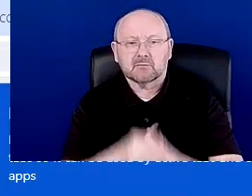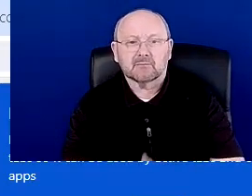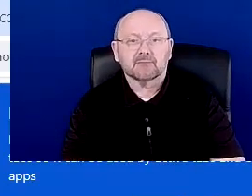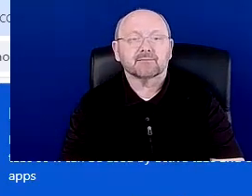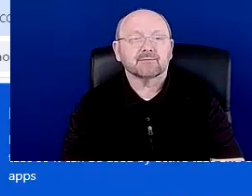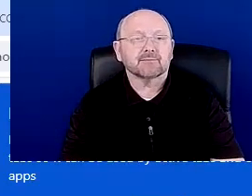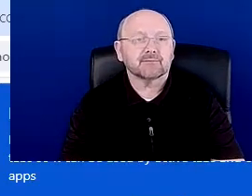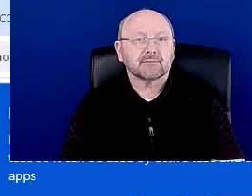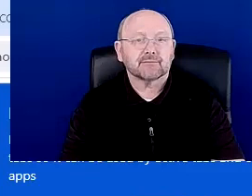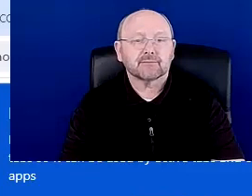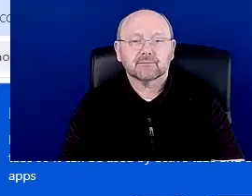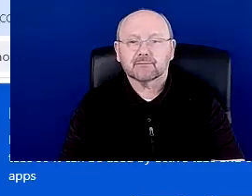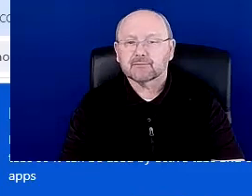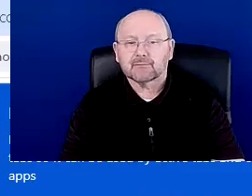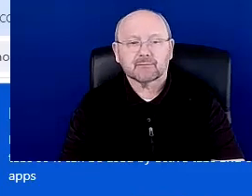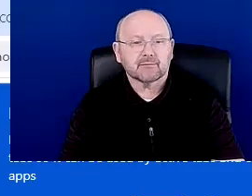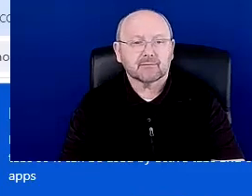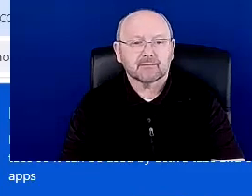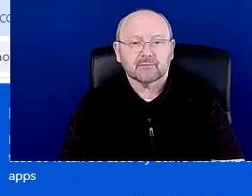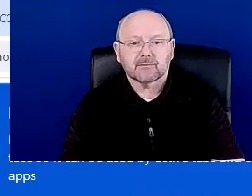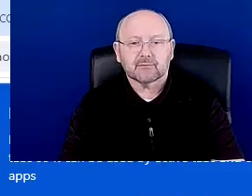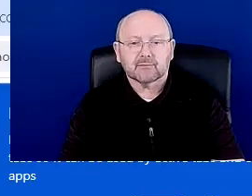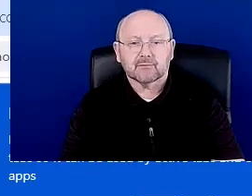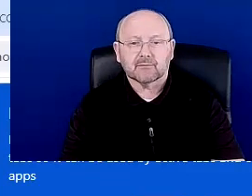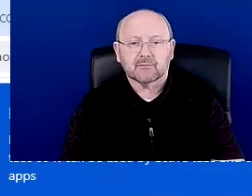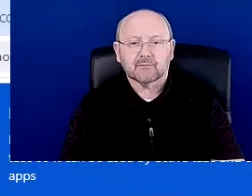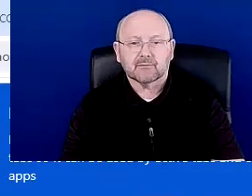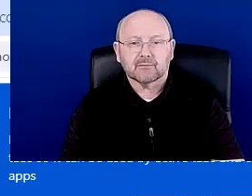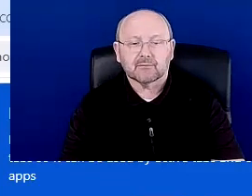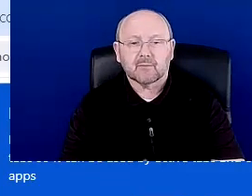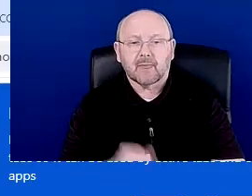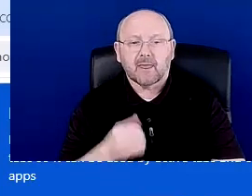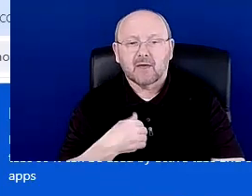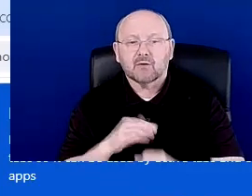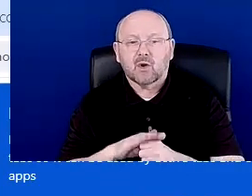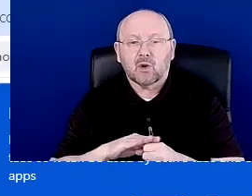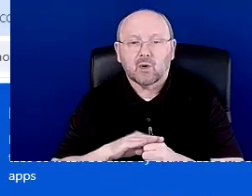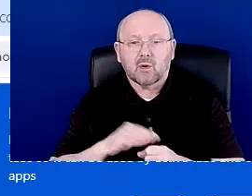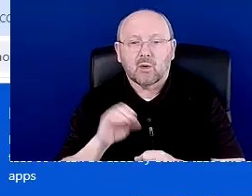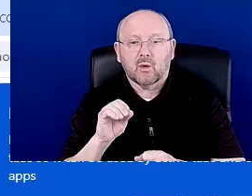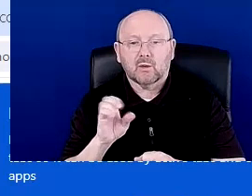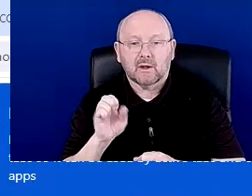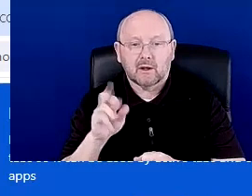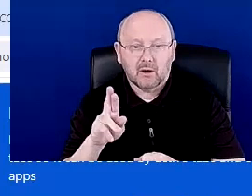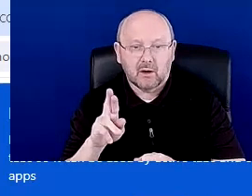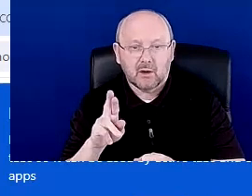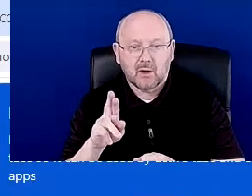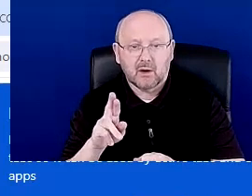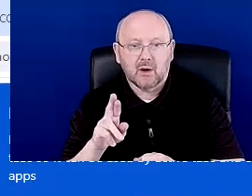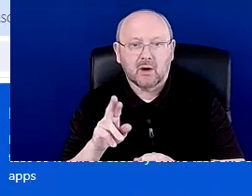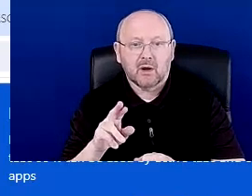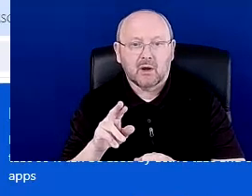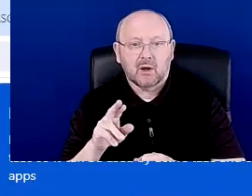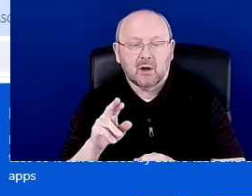Commons. Um, Um, and then we have a local OER Live Guide that I've developed. Um, this